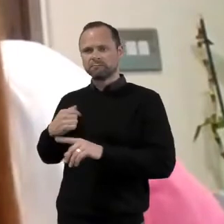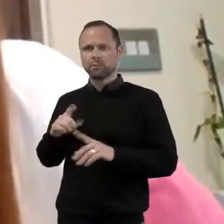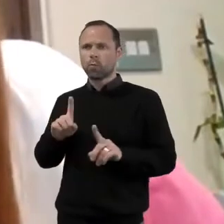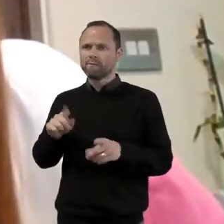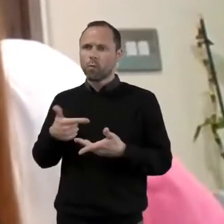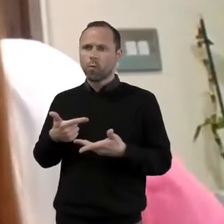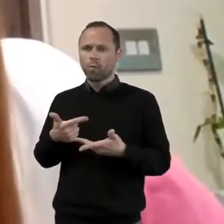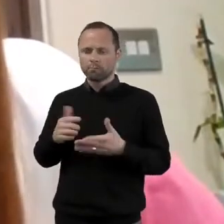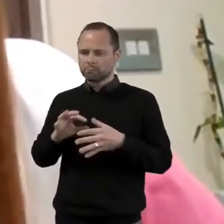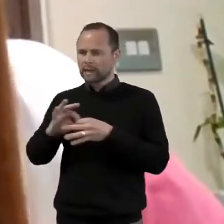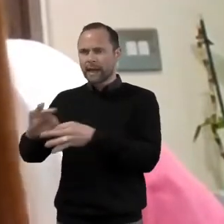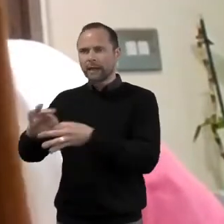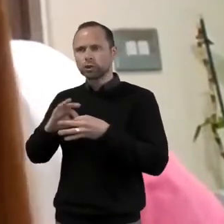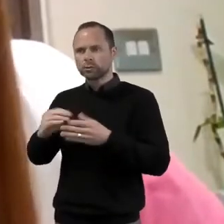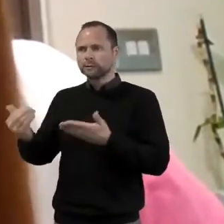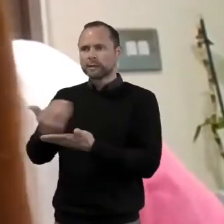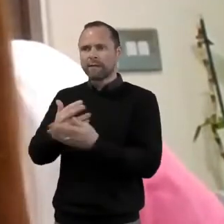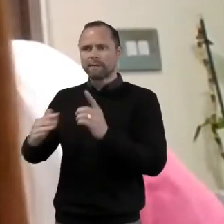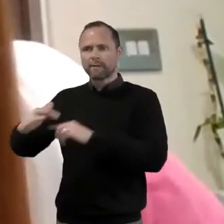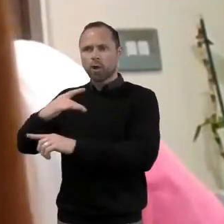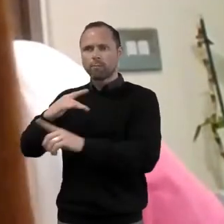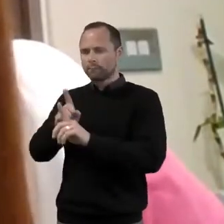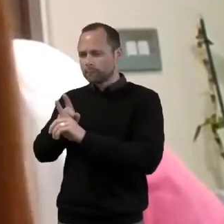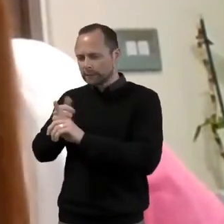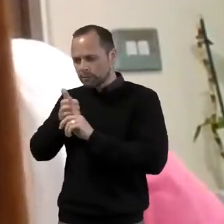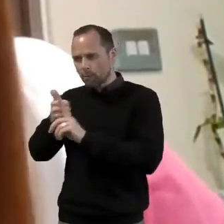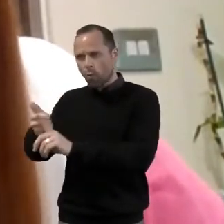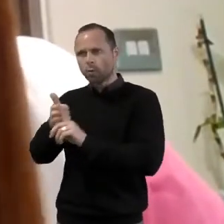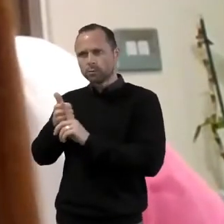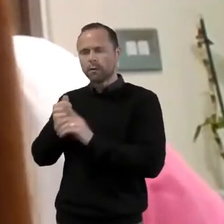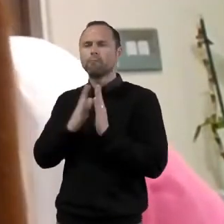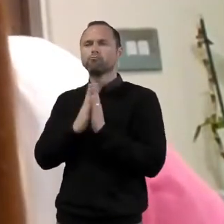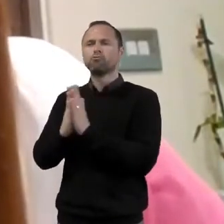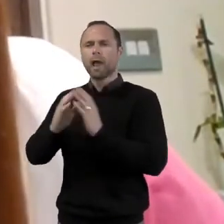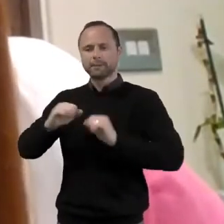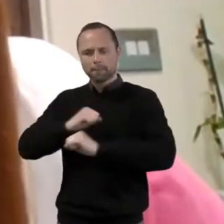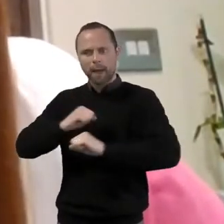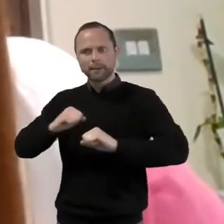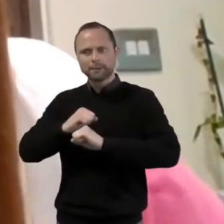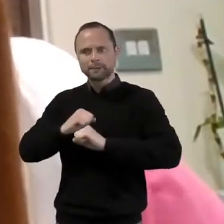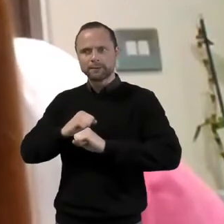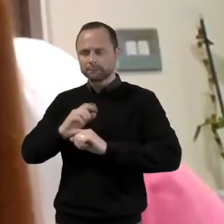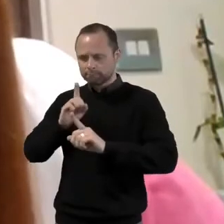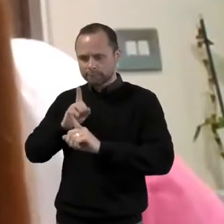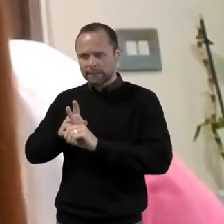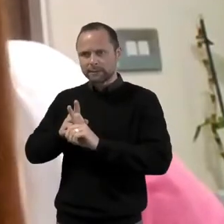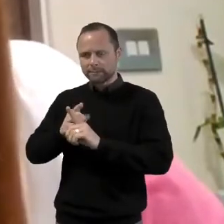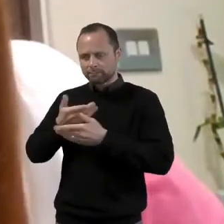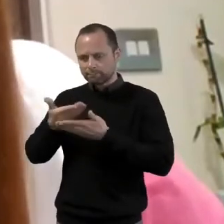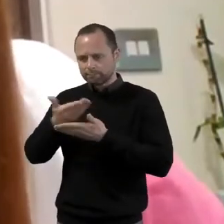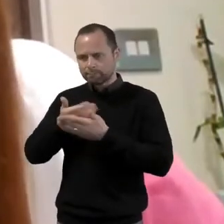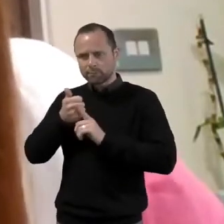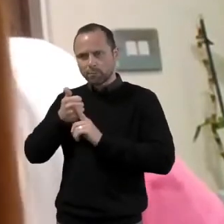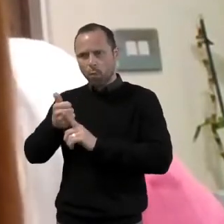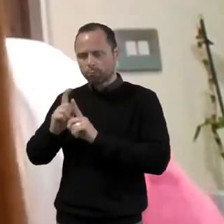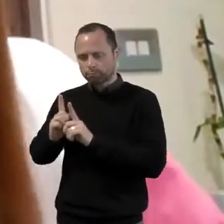connection. And prayer spaces are a great way to grow these connections in a safe way.